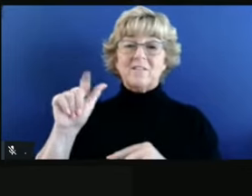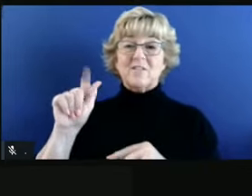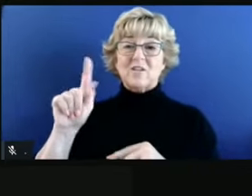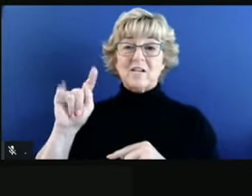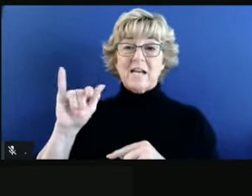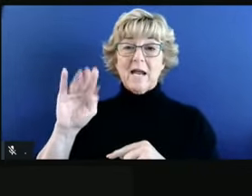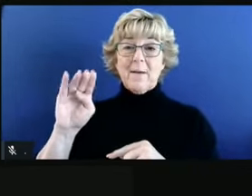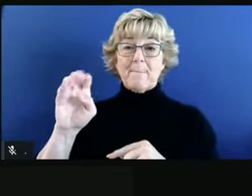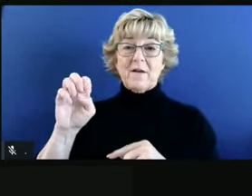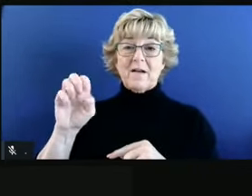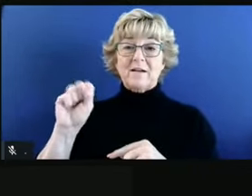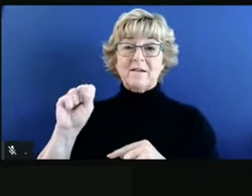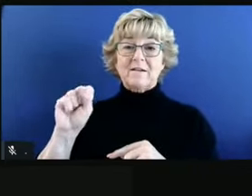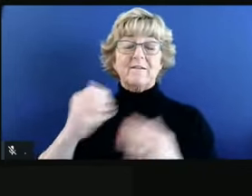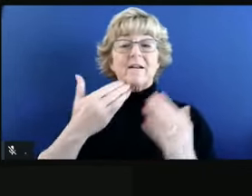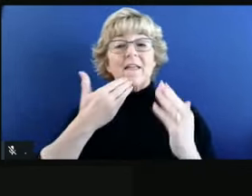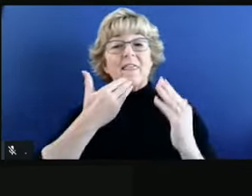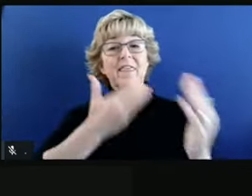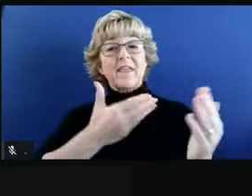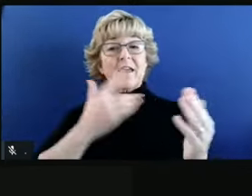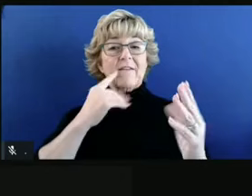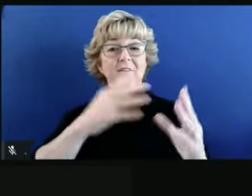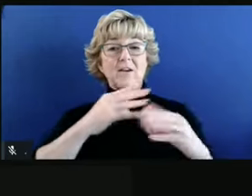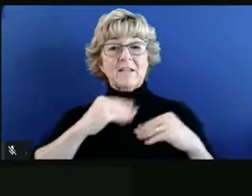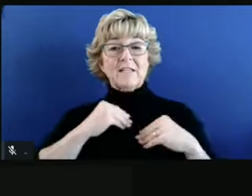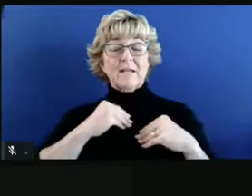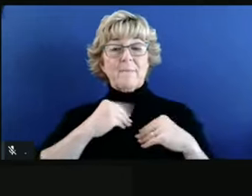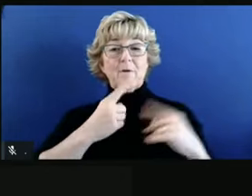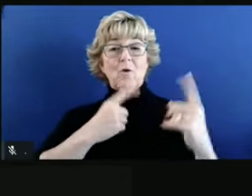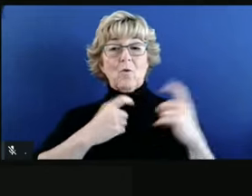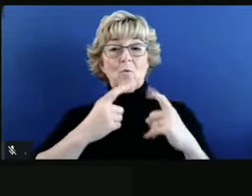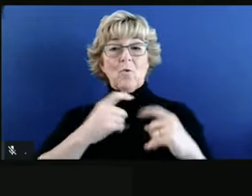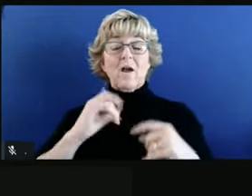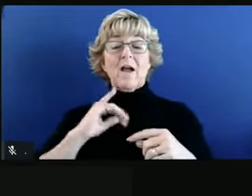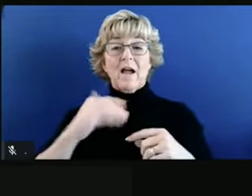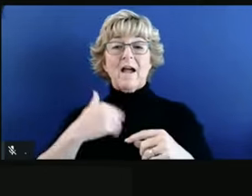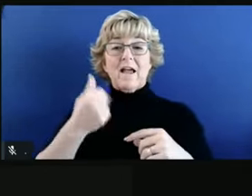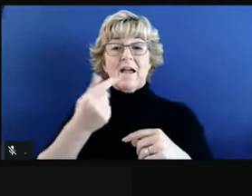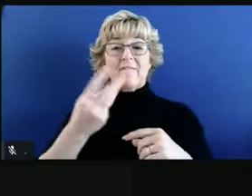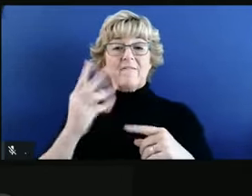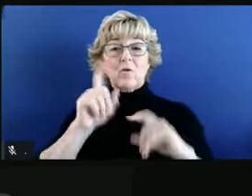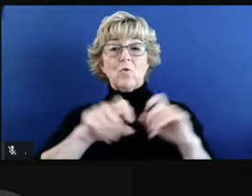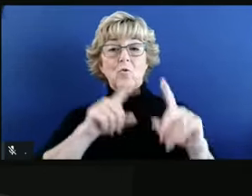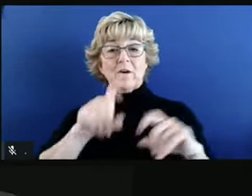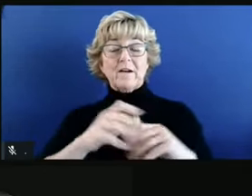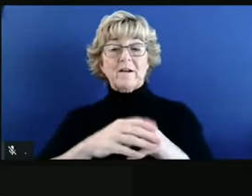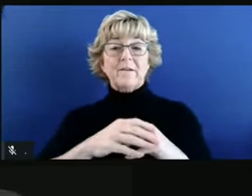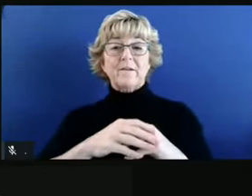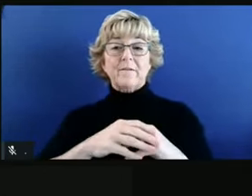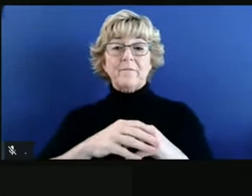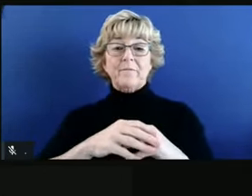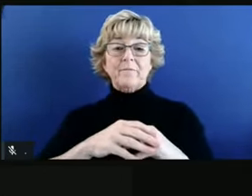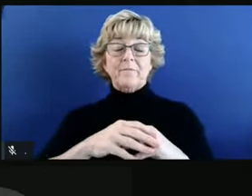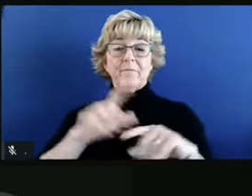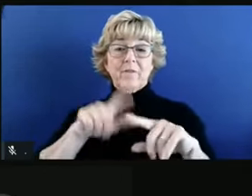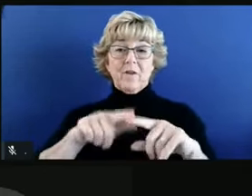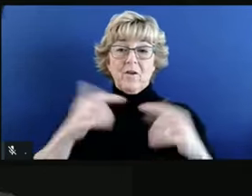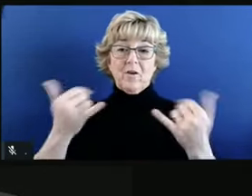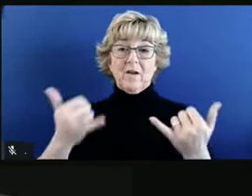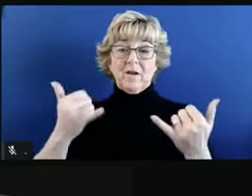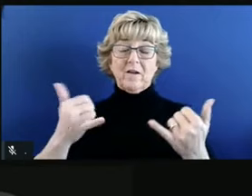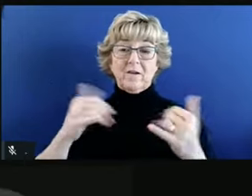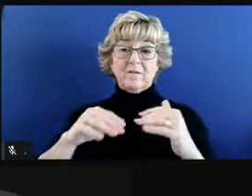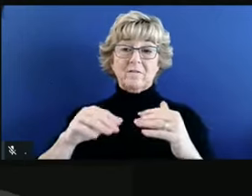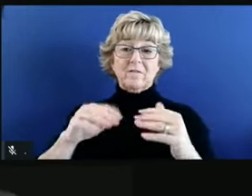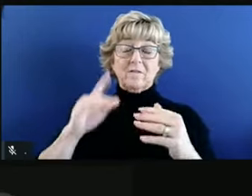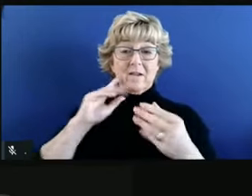Hey, Dr. Gally, thanks for taking our questions. Really appreciate it. I have several quick-hit questions for you. Based on the current trends, do you suspect that the